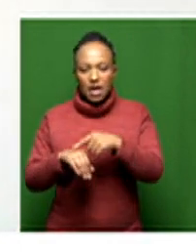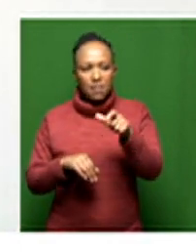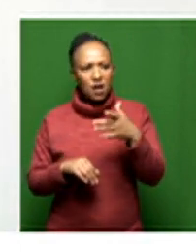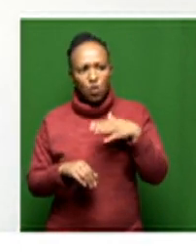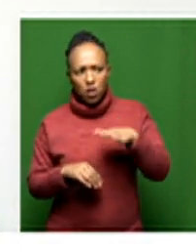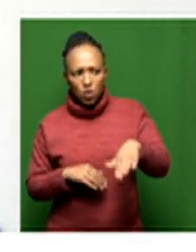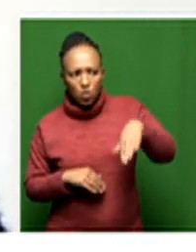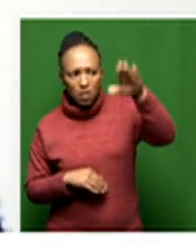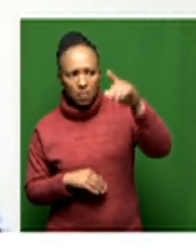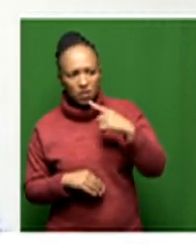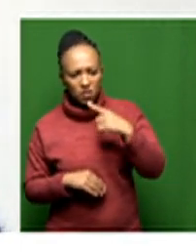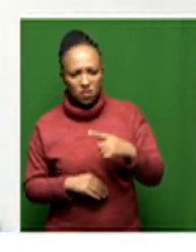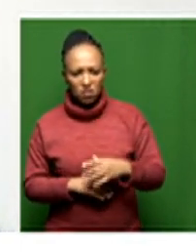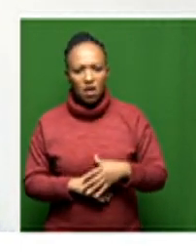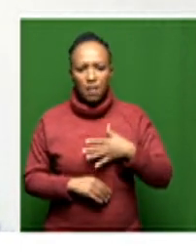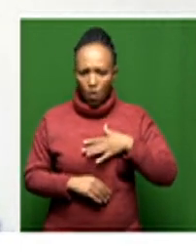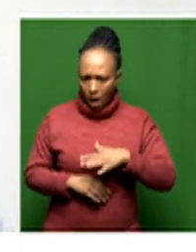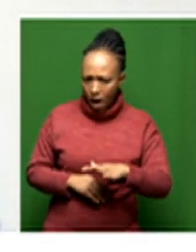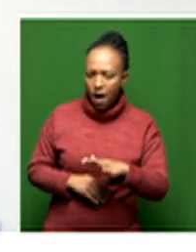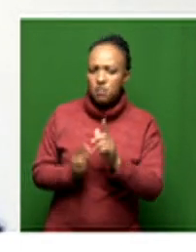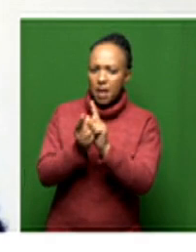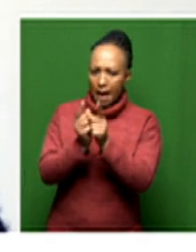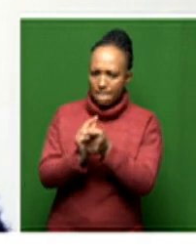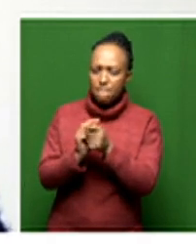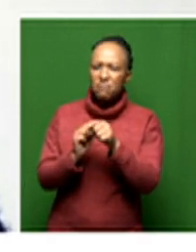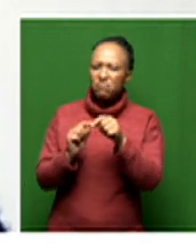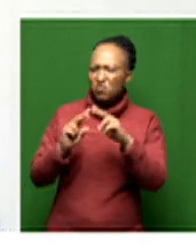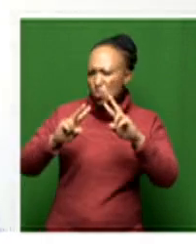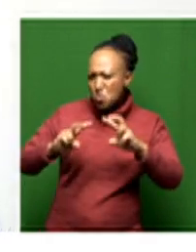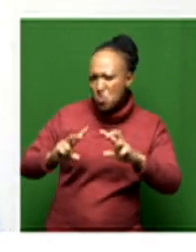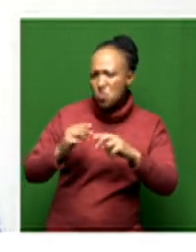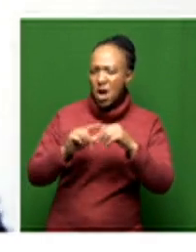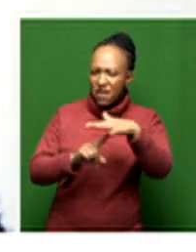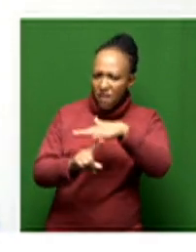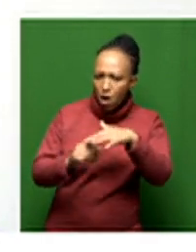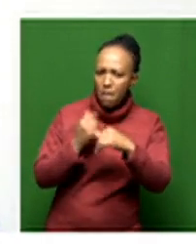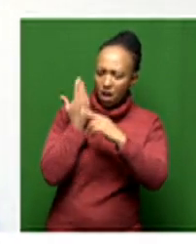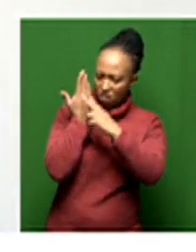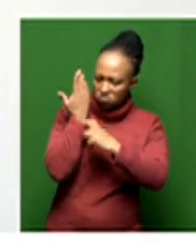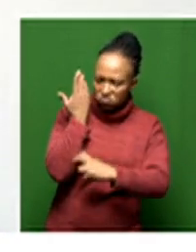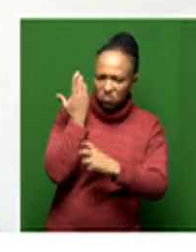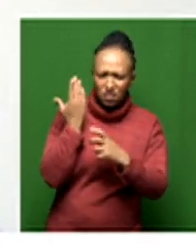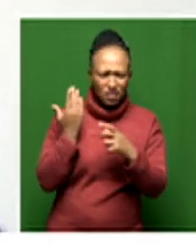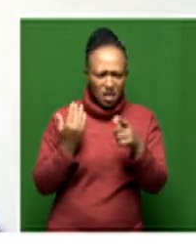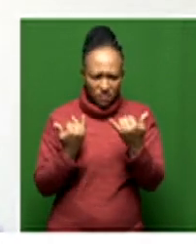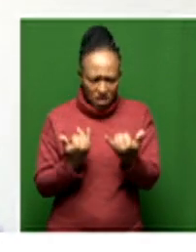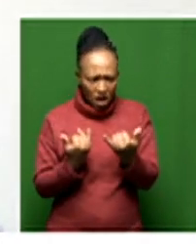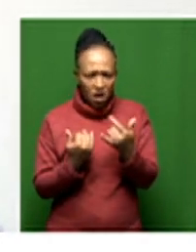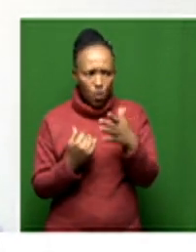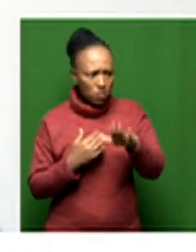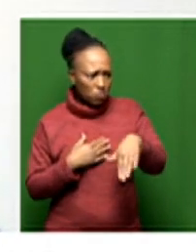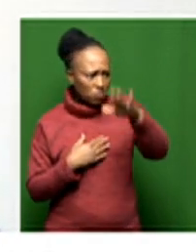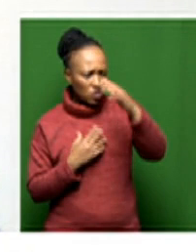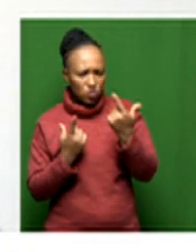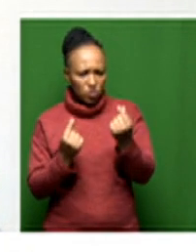do you want to be when you grow up i'm like i want to be an archaeologist um and now when someone says what what it is that you want to be when you